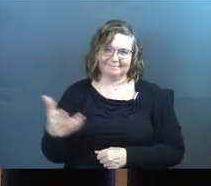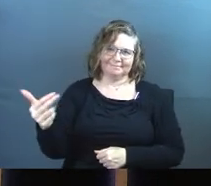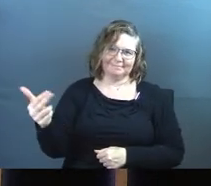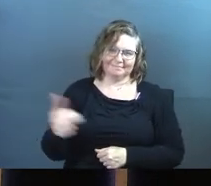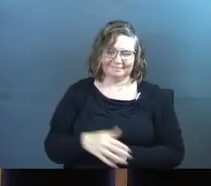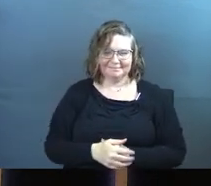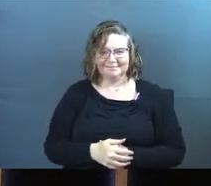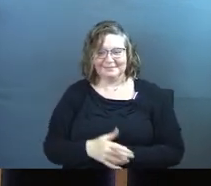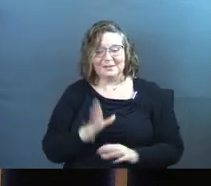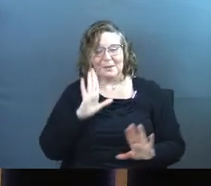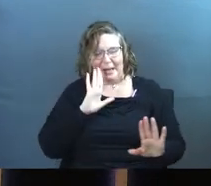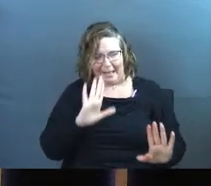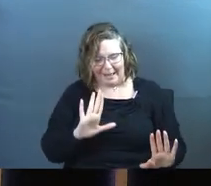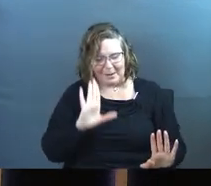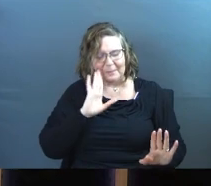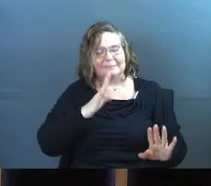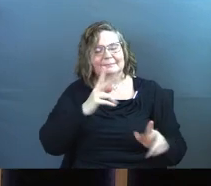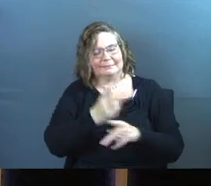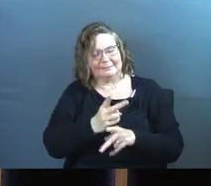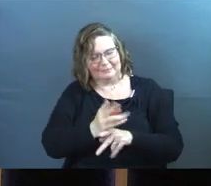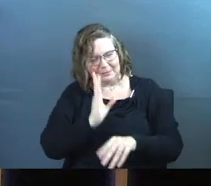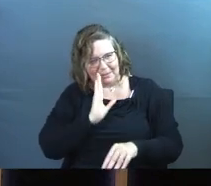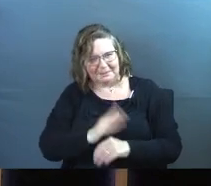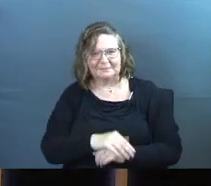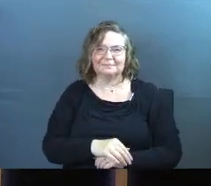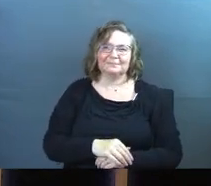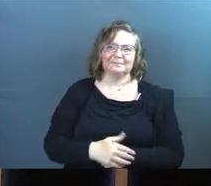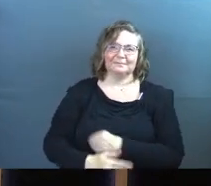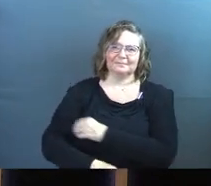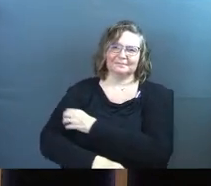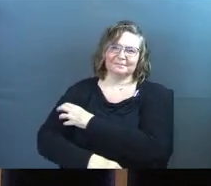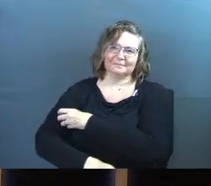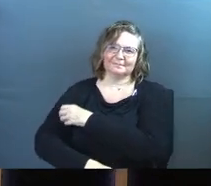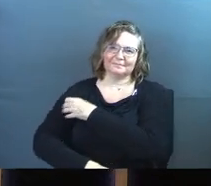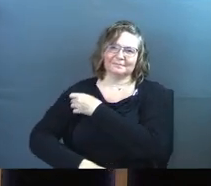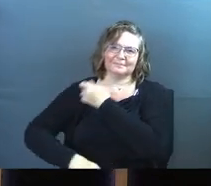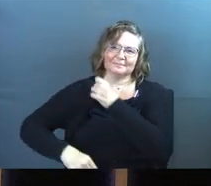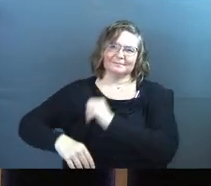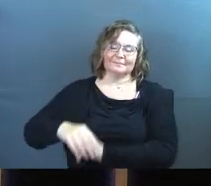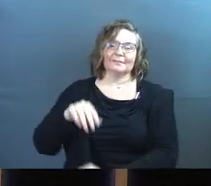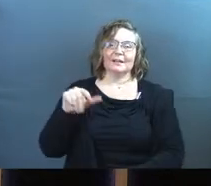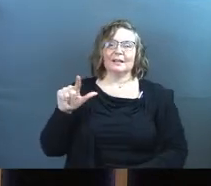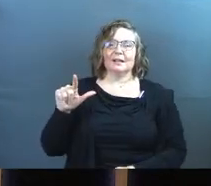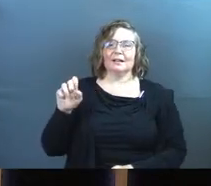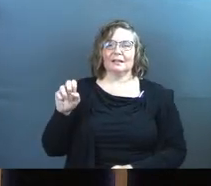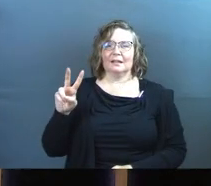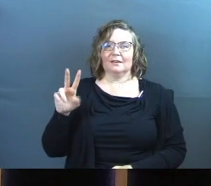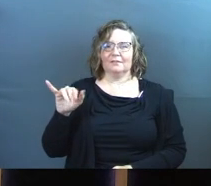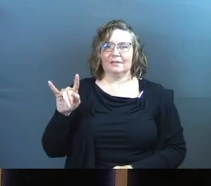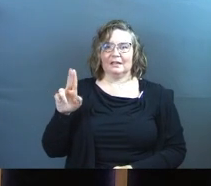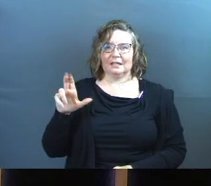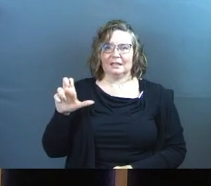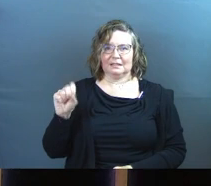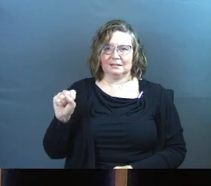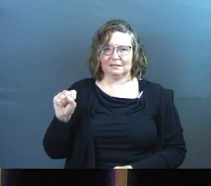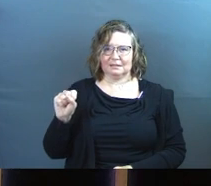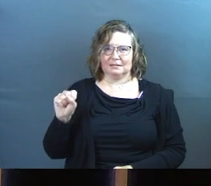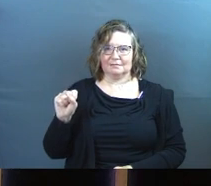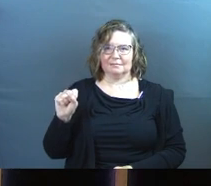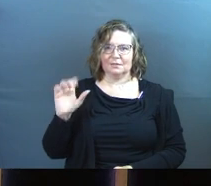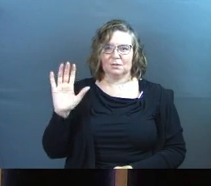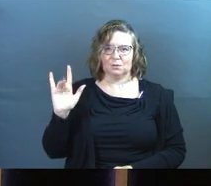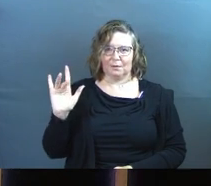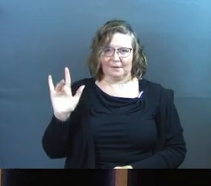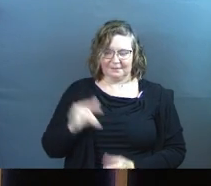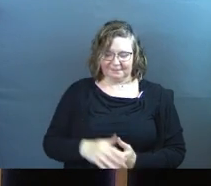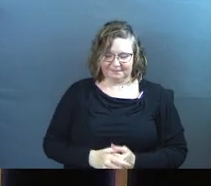So I'm going to be careful in the midst of this. Leviticus 25. So we've been in this